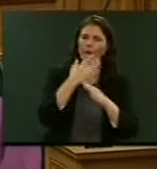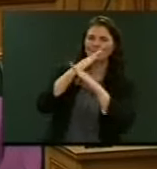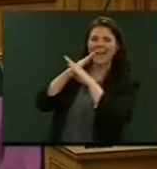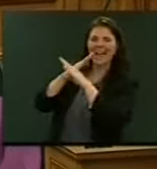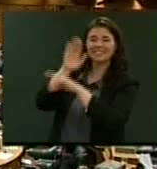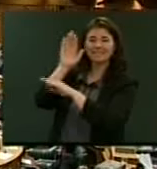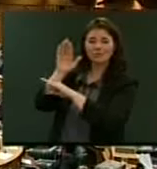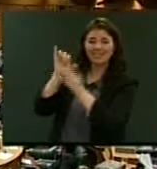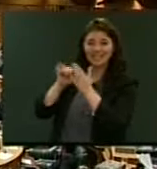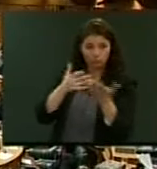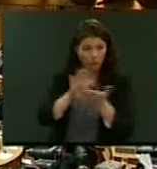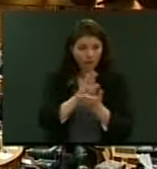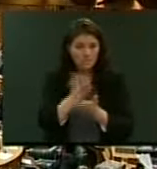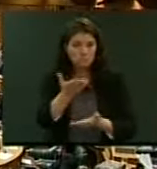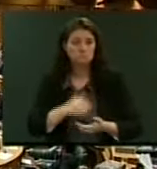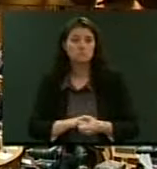investors.